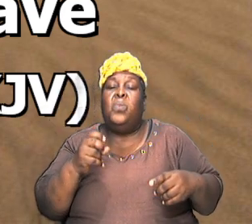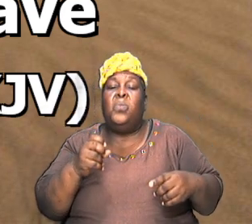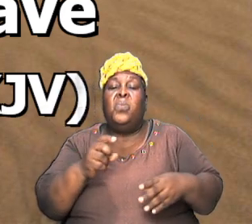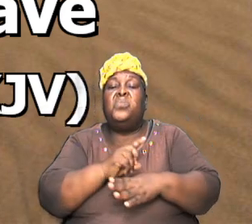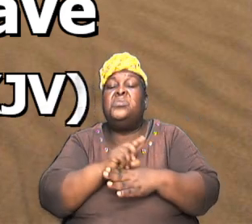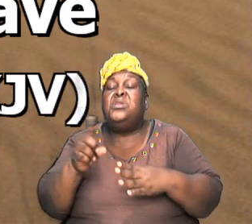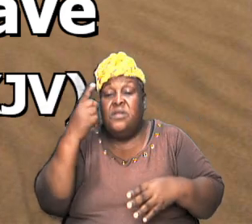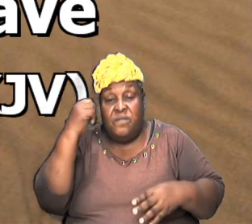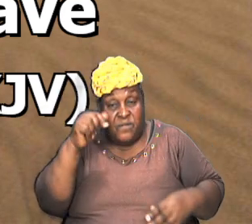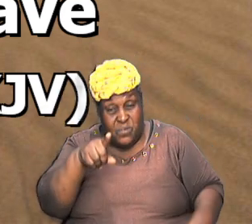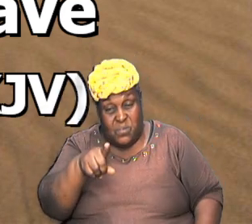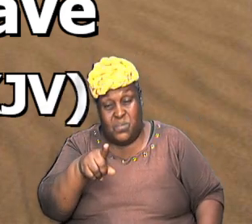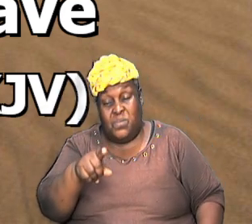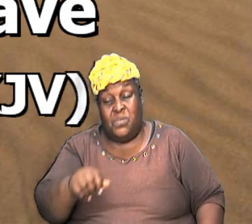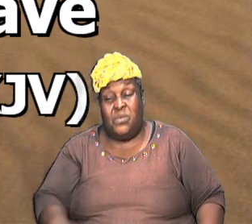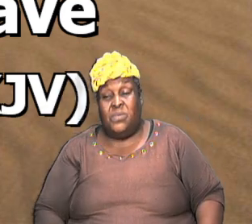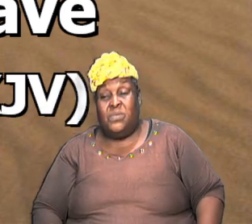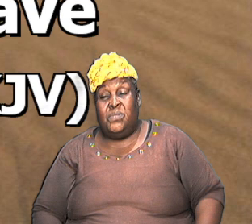and you know what happened